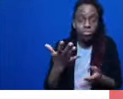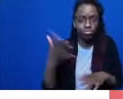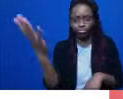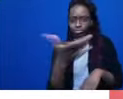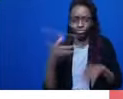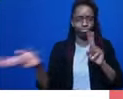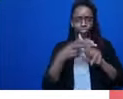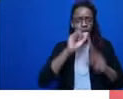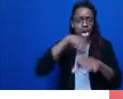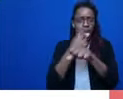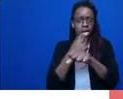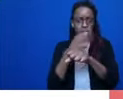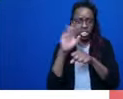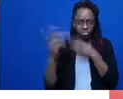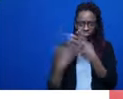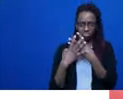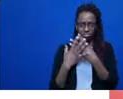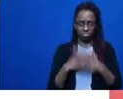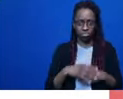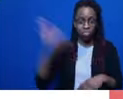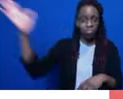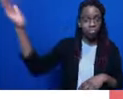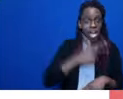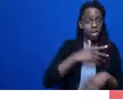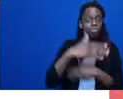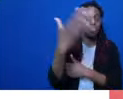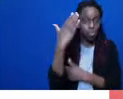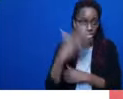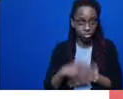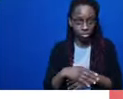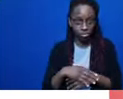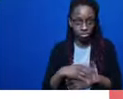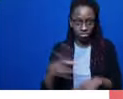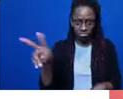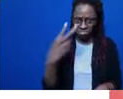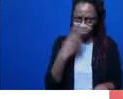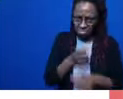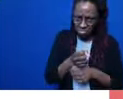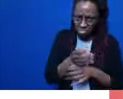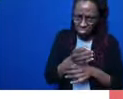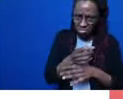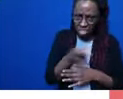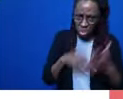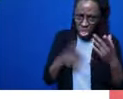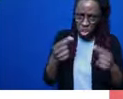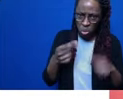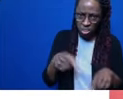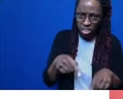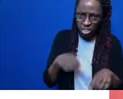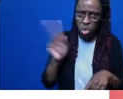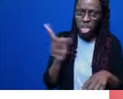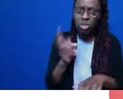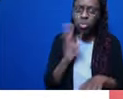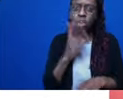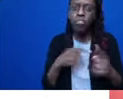at me. Where did all this water come from? I brought it from the Nile. And the trees? From the